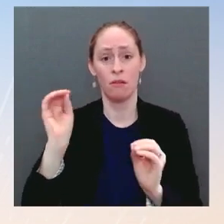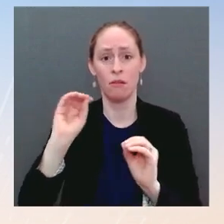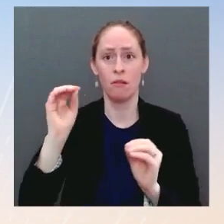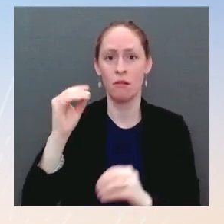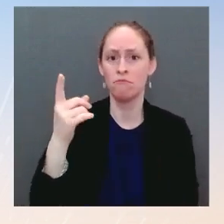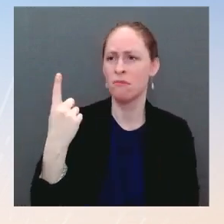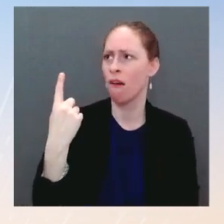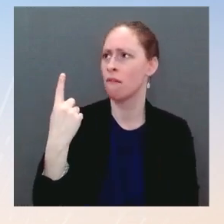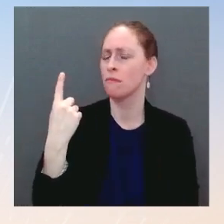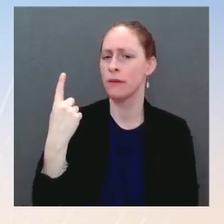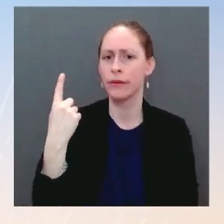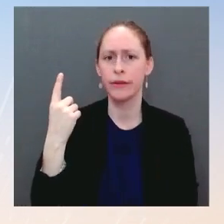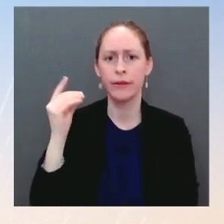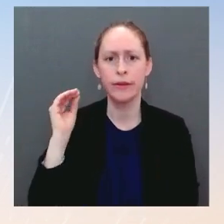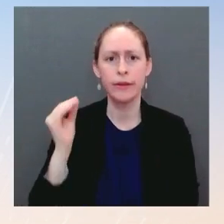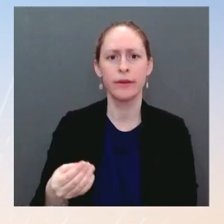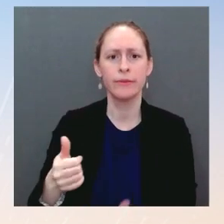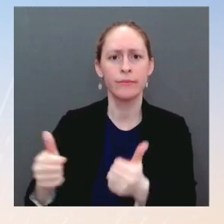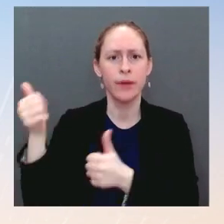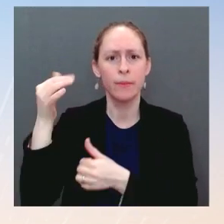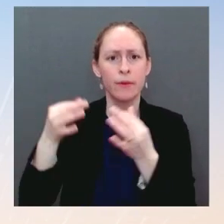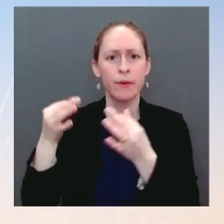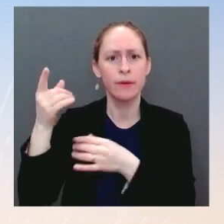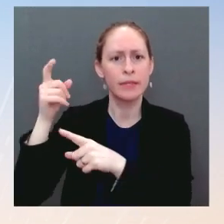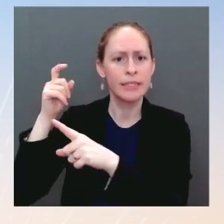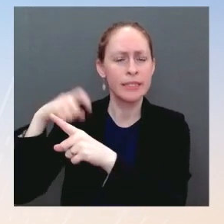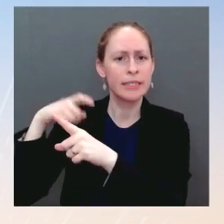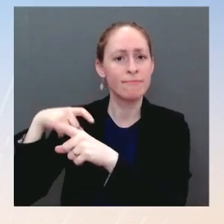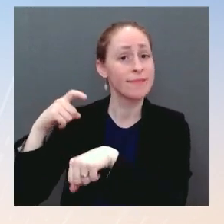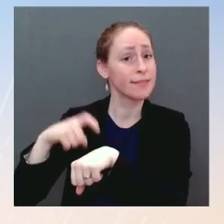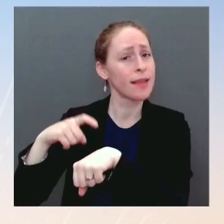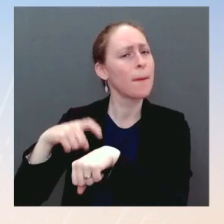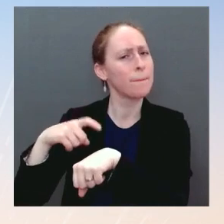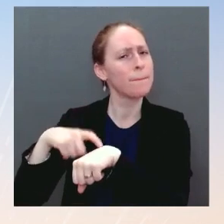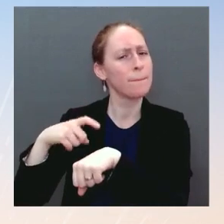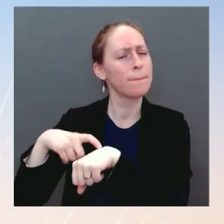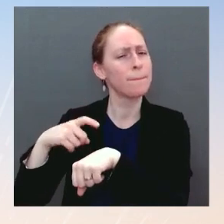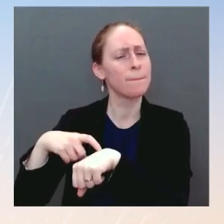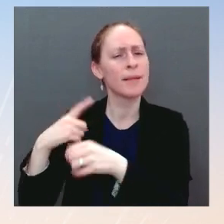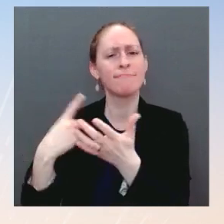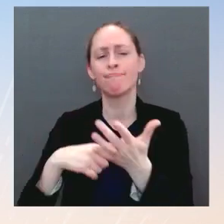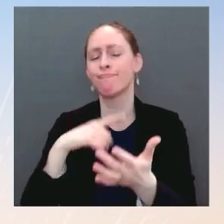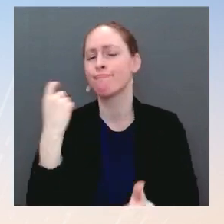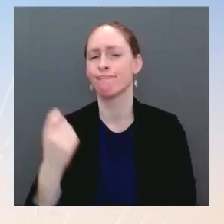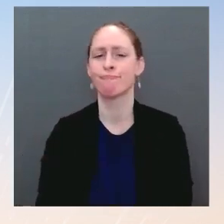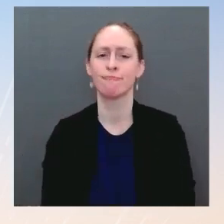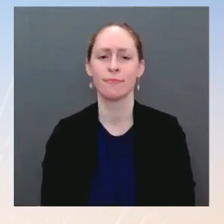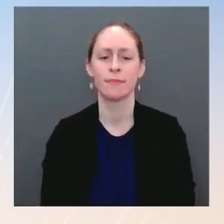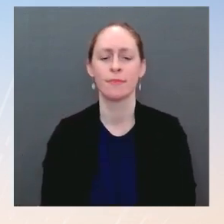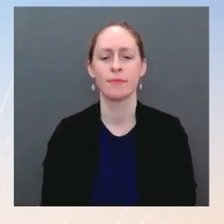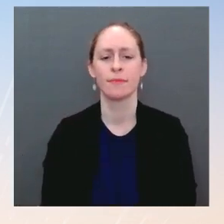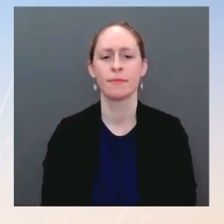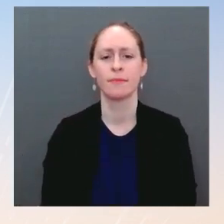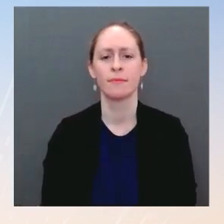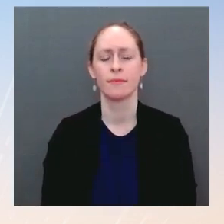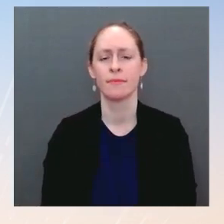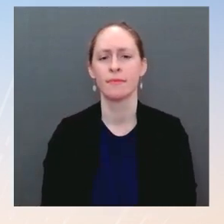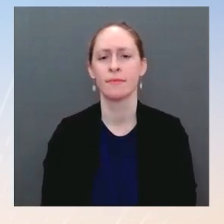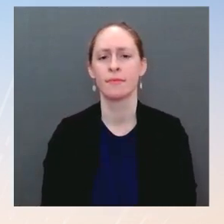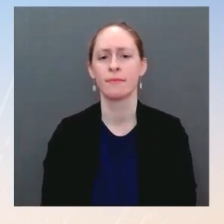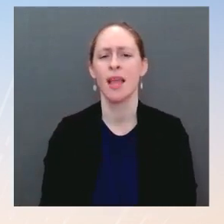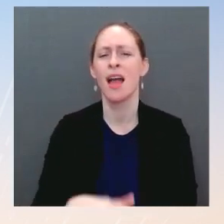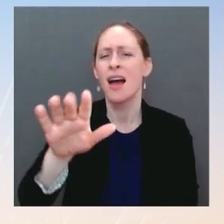processes. The And then, you know, there are also the questions that you kind of got at it with the Ivy League degrees point. Is the President thinking about